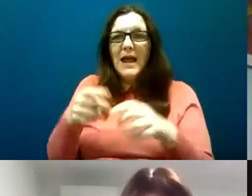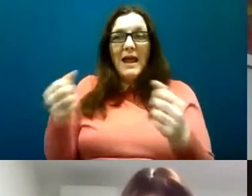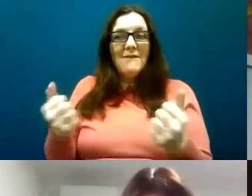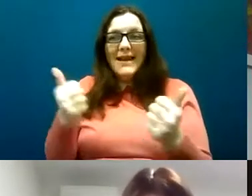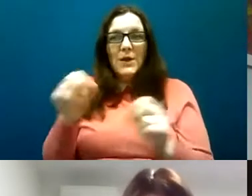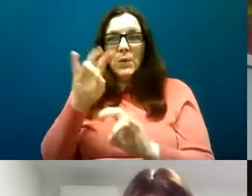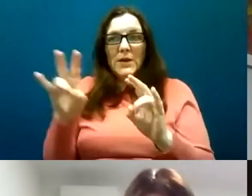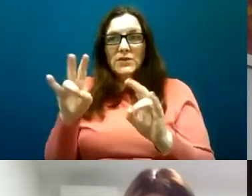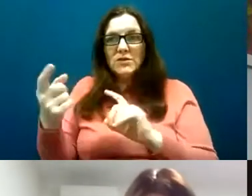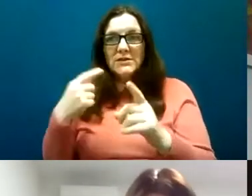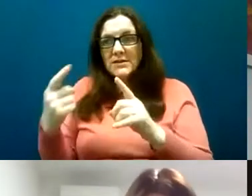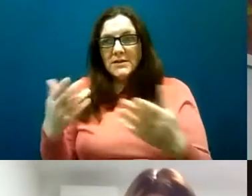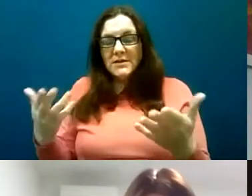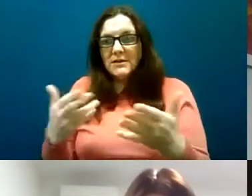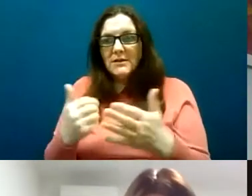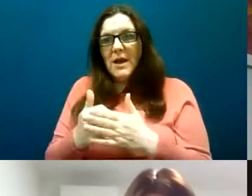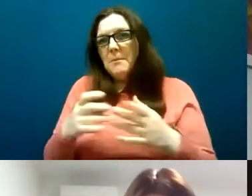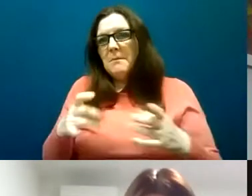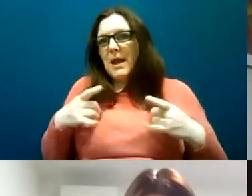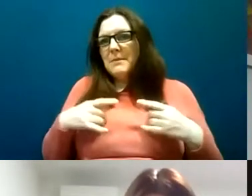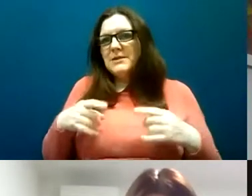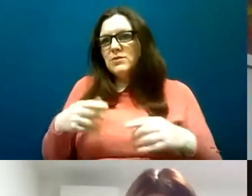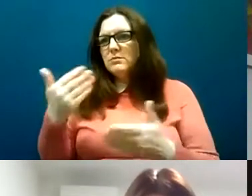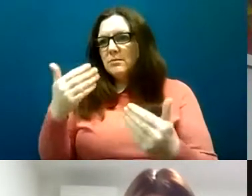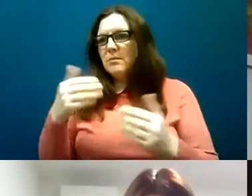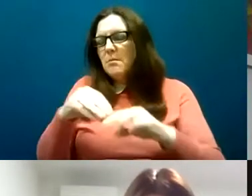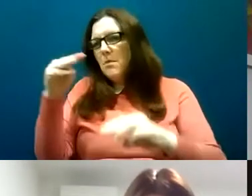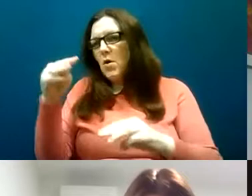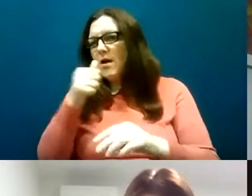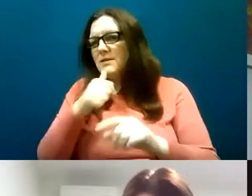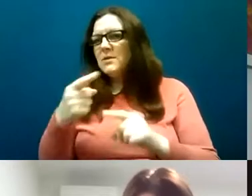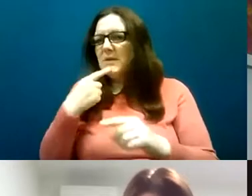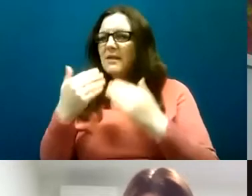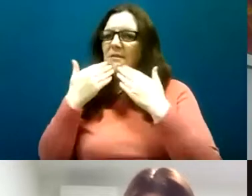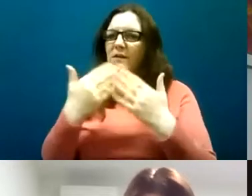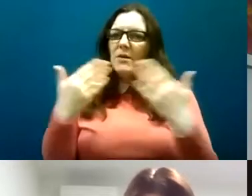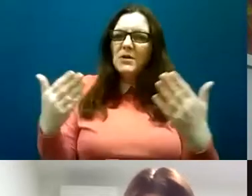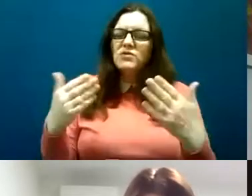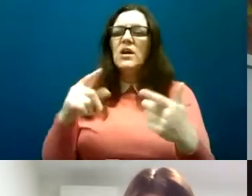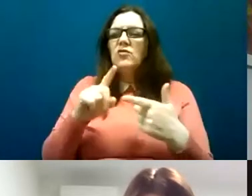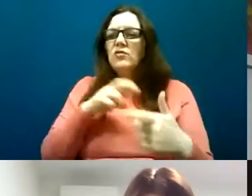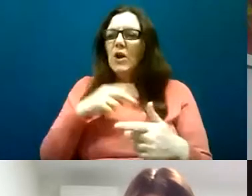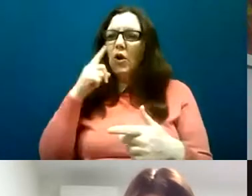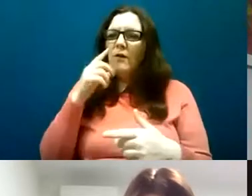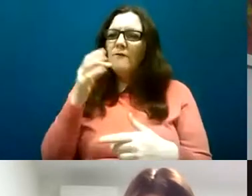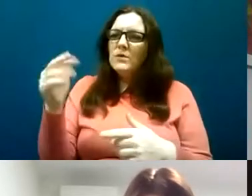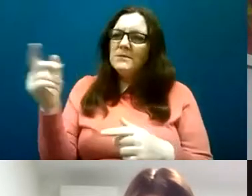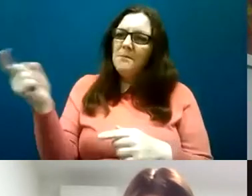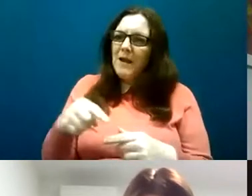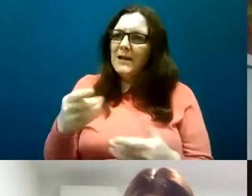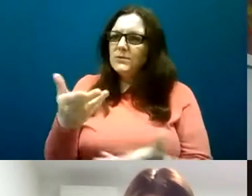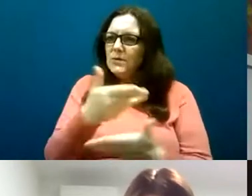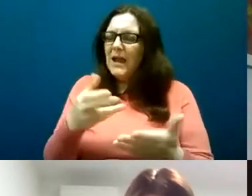course of our interaction I'd be happy to follow up further but again thanks very much and I look forward to coming back maybe if there are further